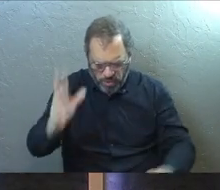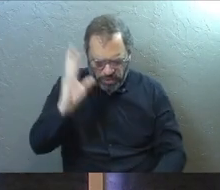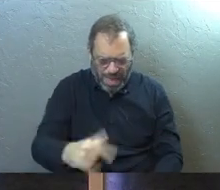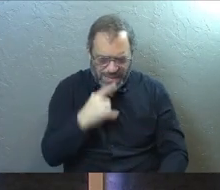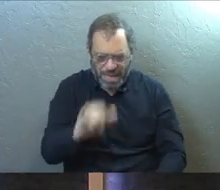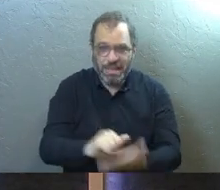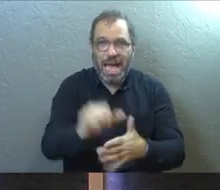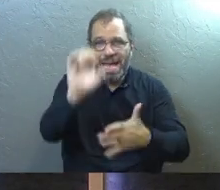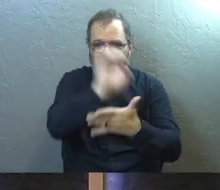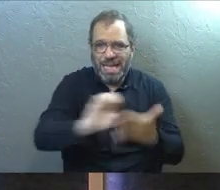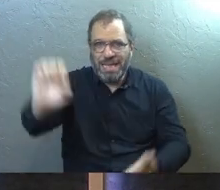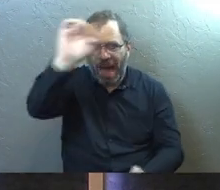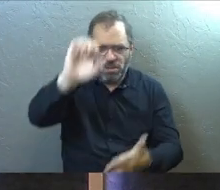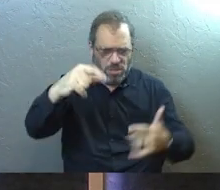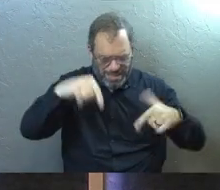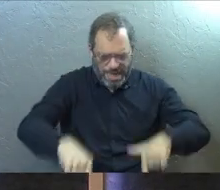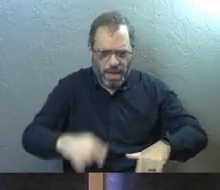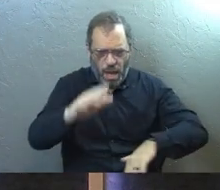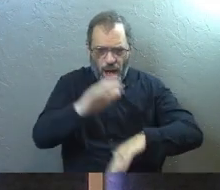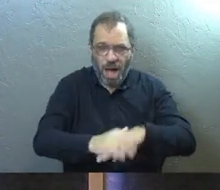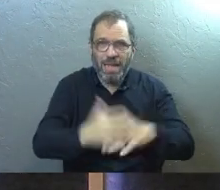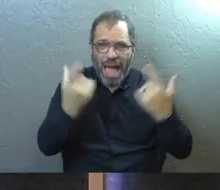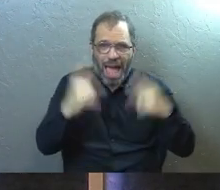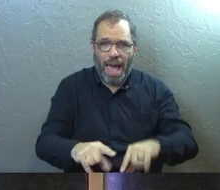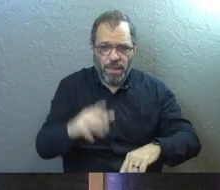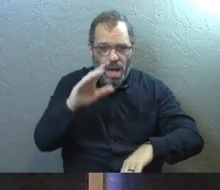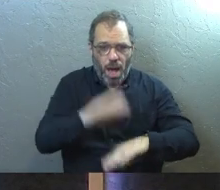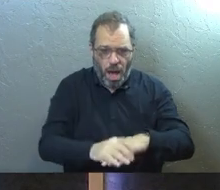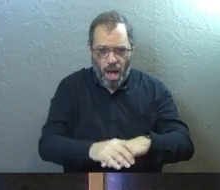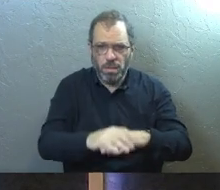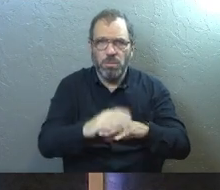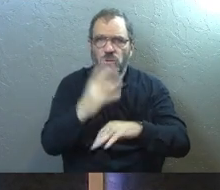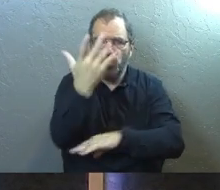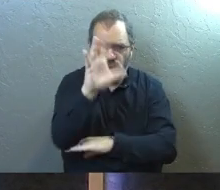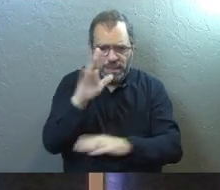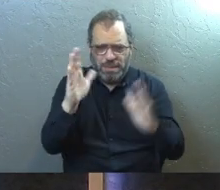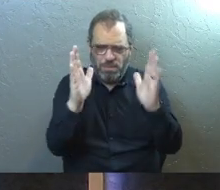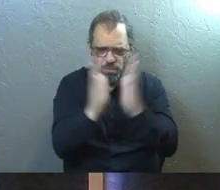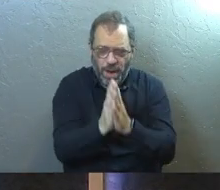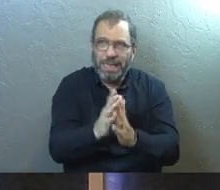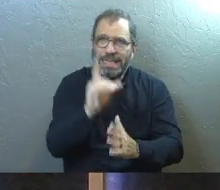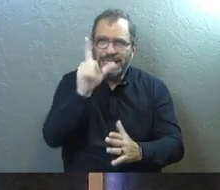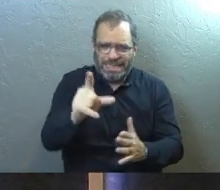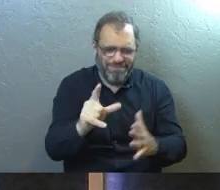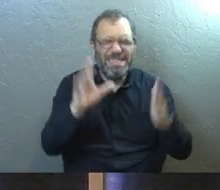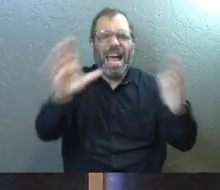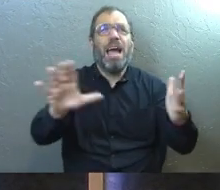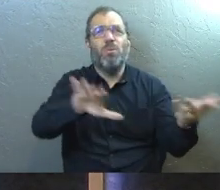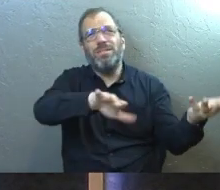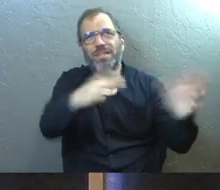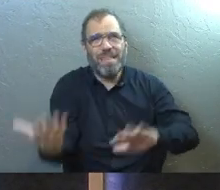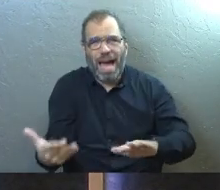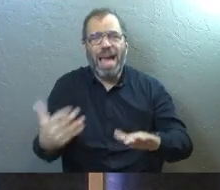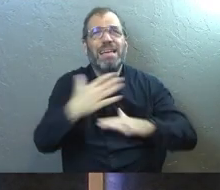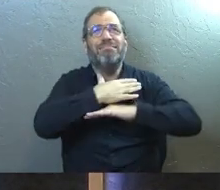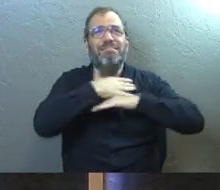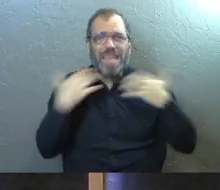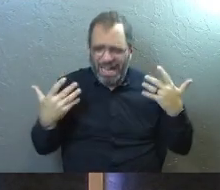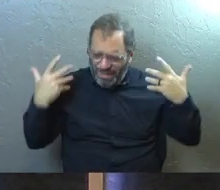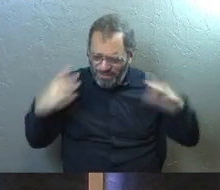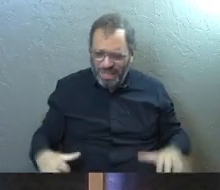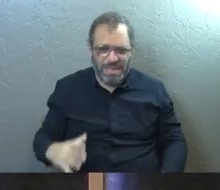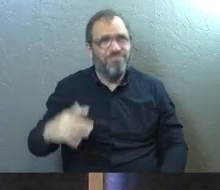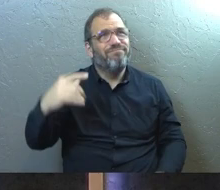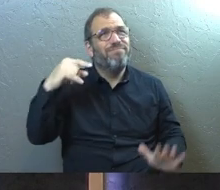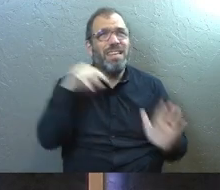it says this, Elijah sat down right after that episode under a solitary broom tree and prayed that he might die. I've had enough Lord. He